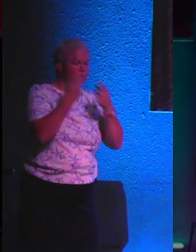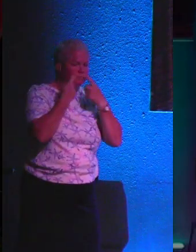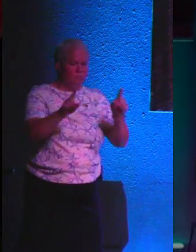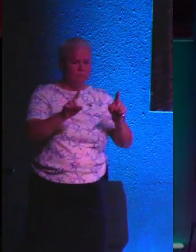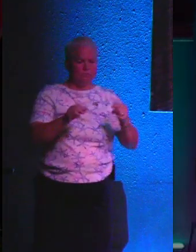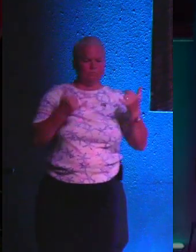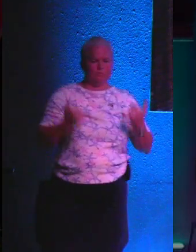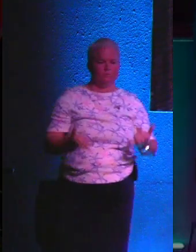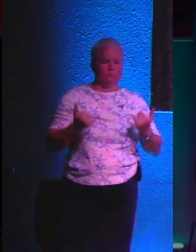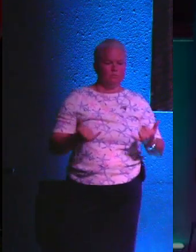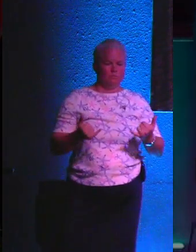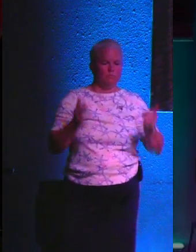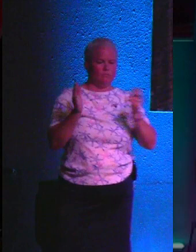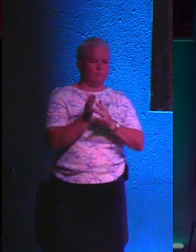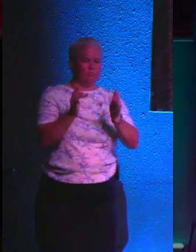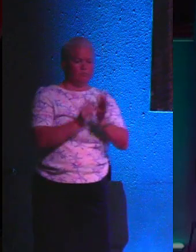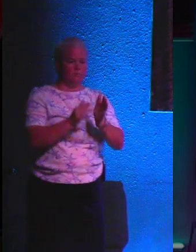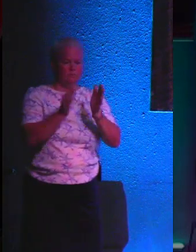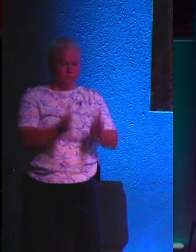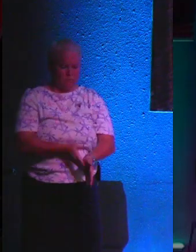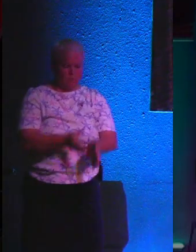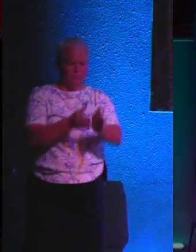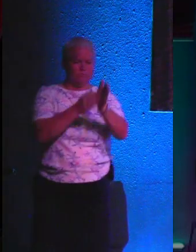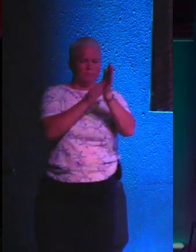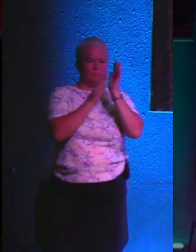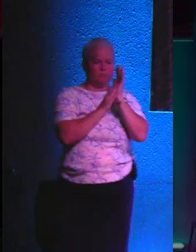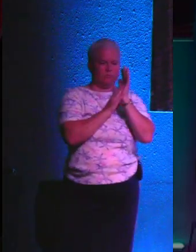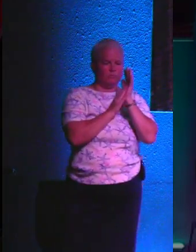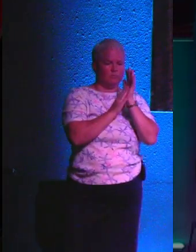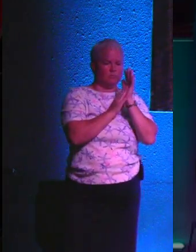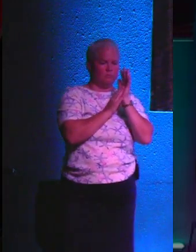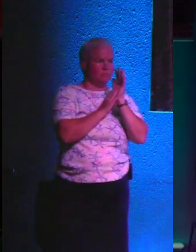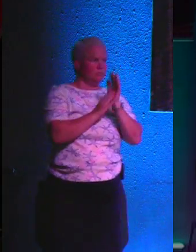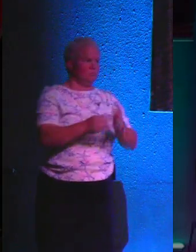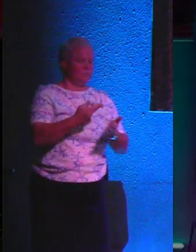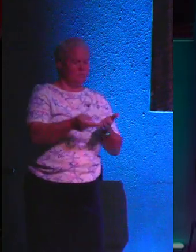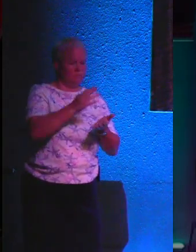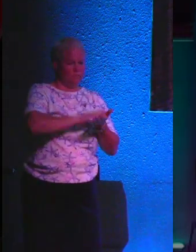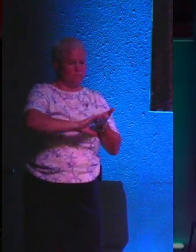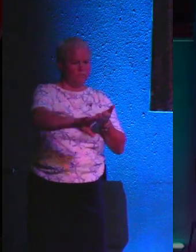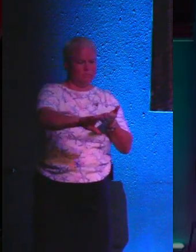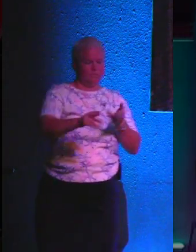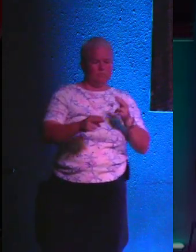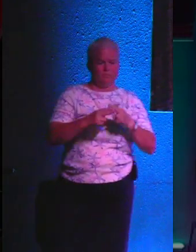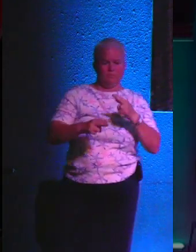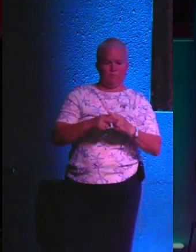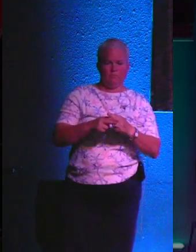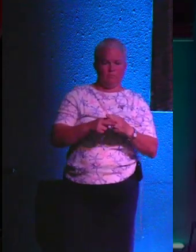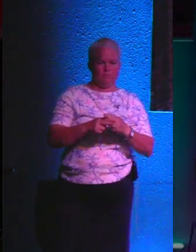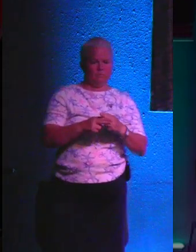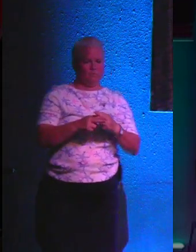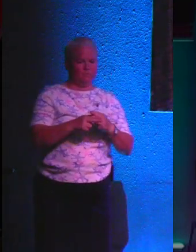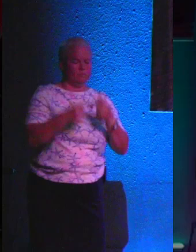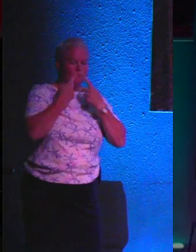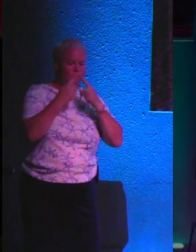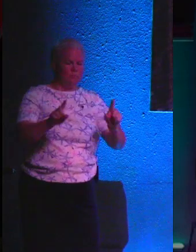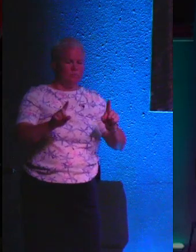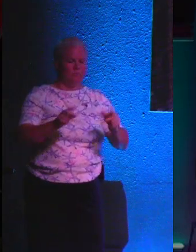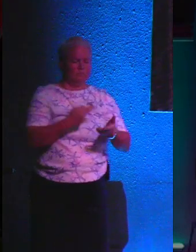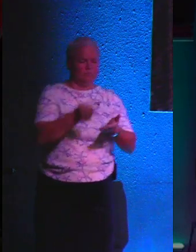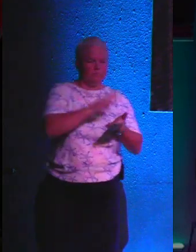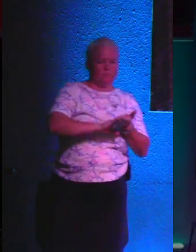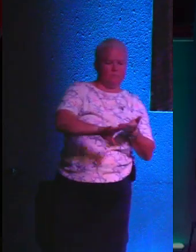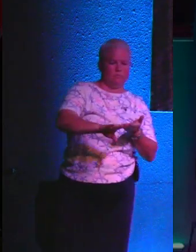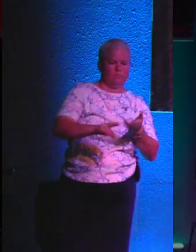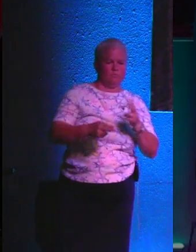that. So today, Jesus, we praise you. We praise your holy name. We boldly proclaim your holy